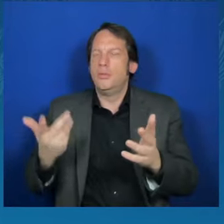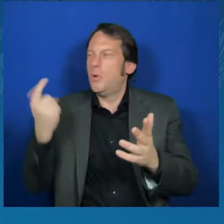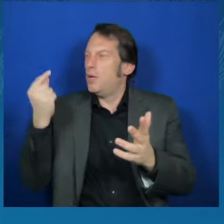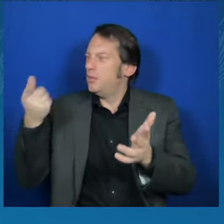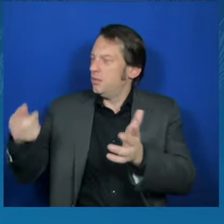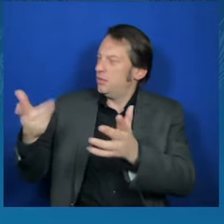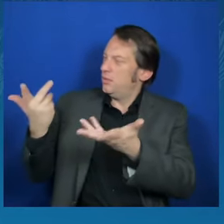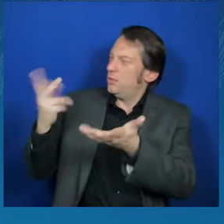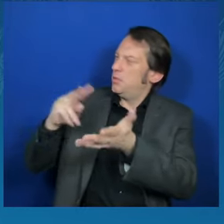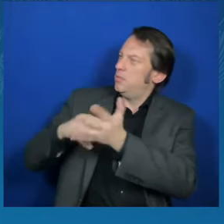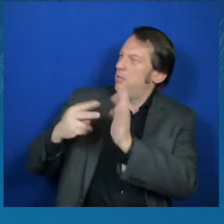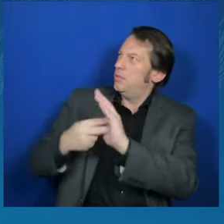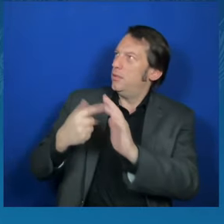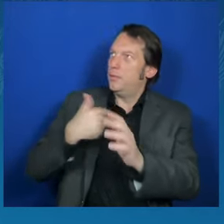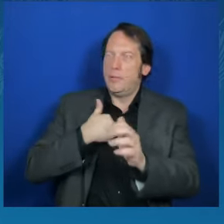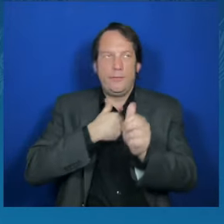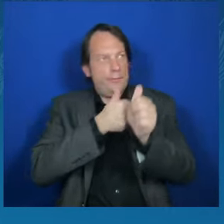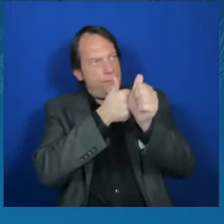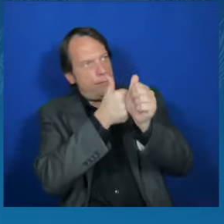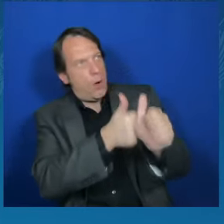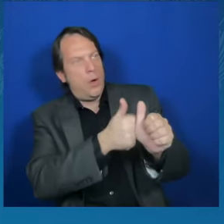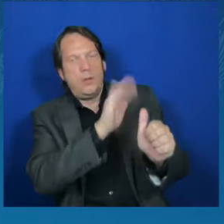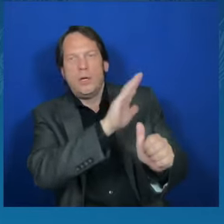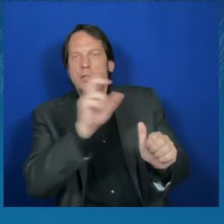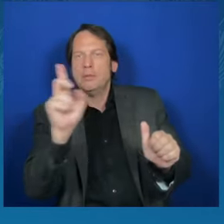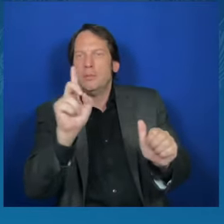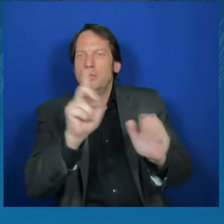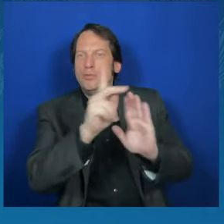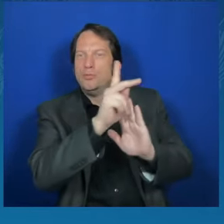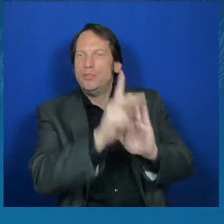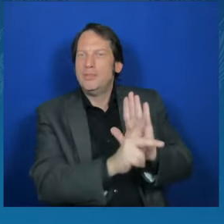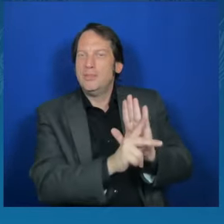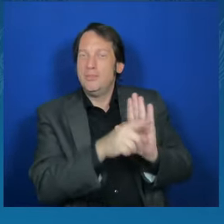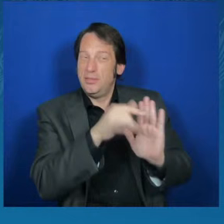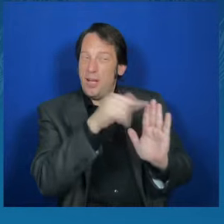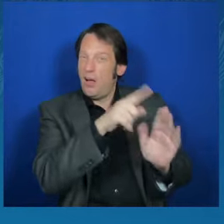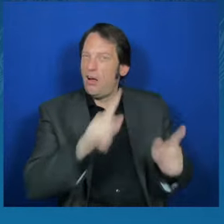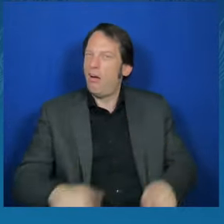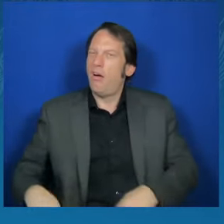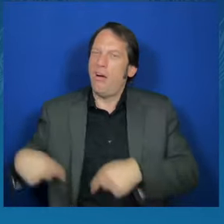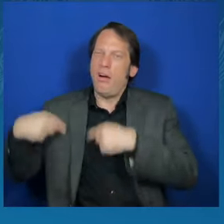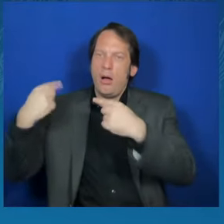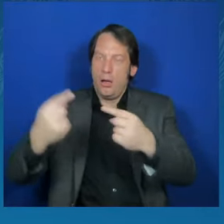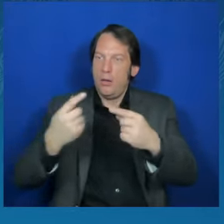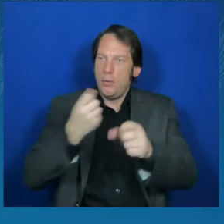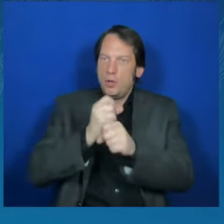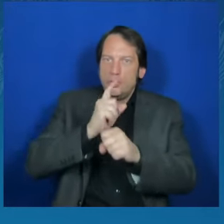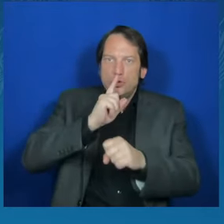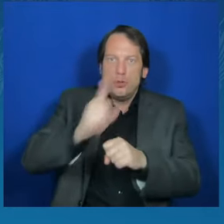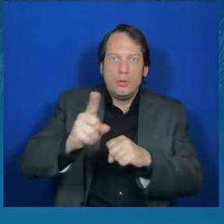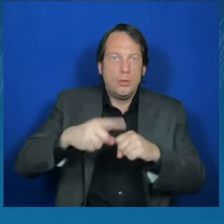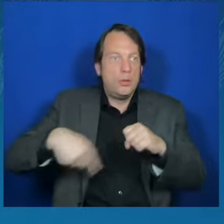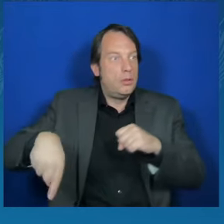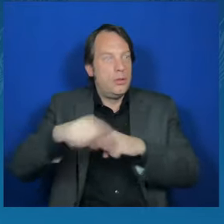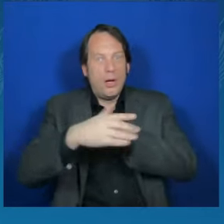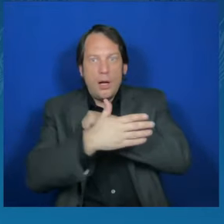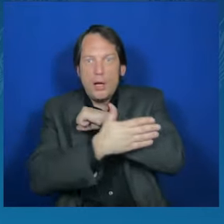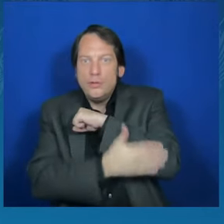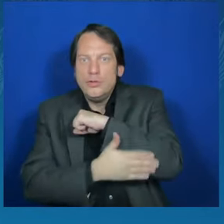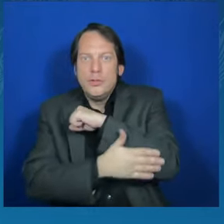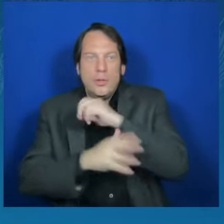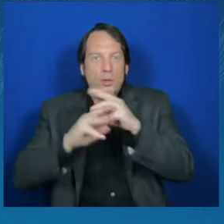stability and security for those participating in this partnership.